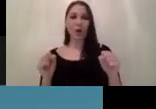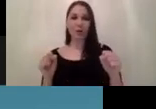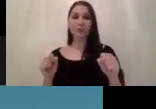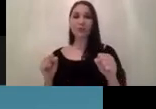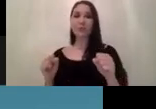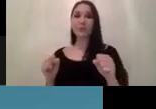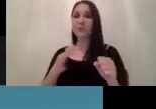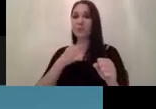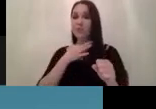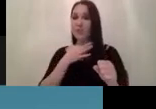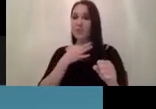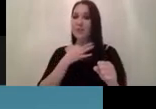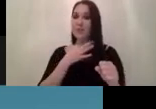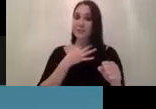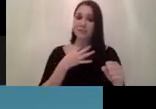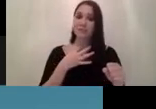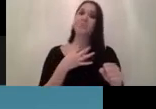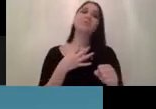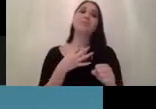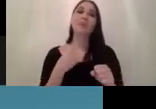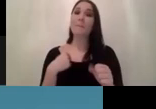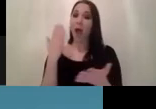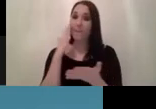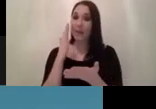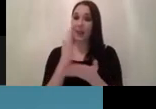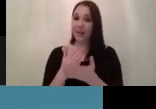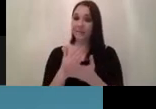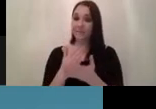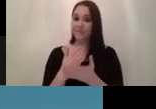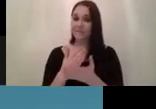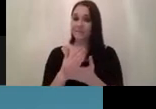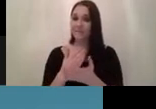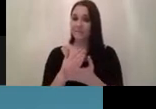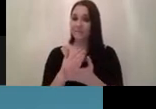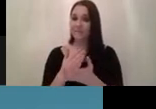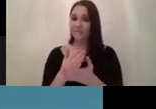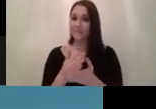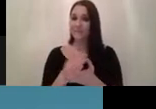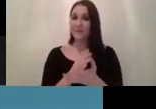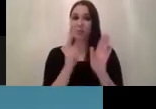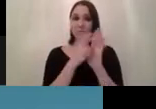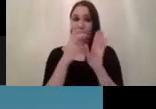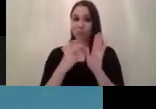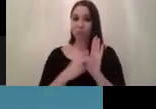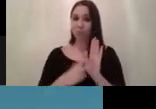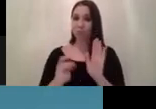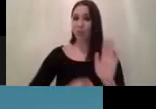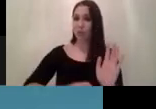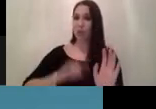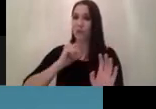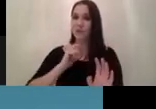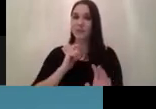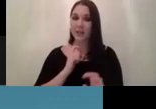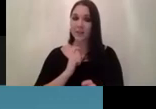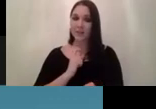and my belief is that the more of those fields that you can actually fill out confidently so all of this ai project